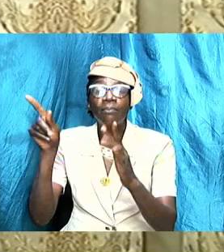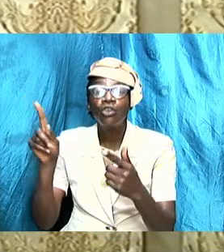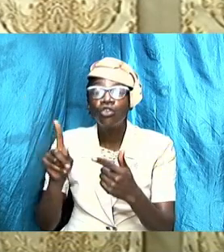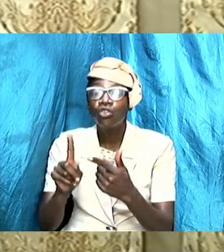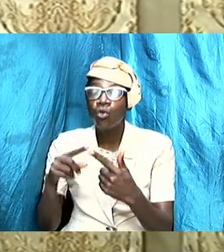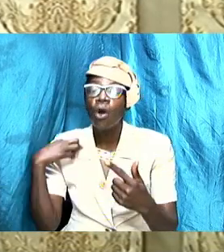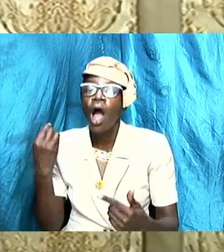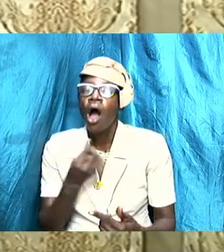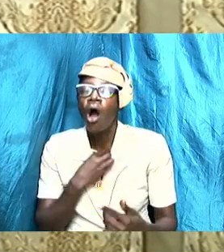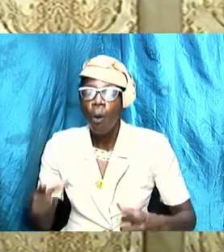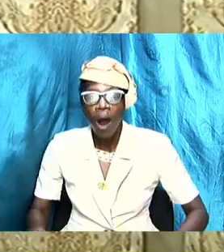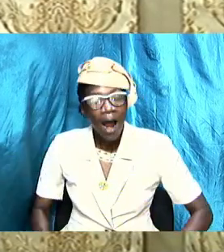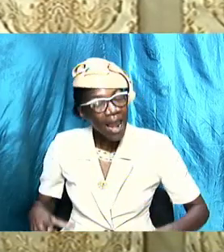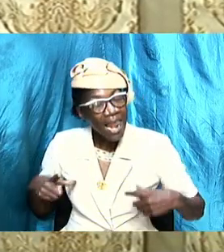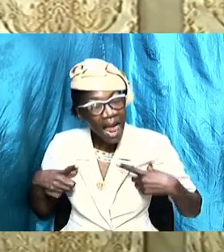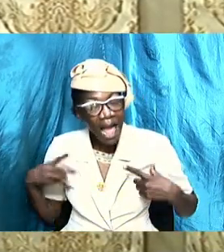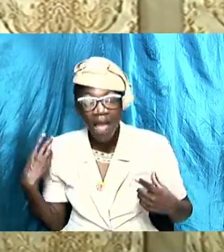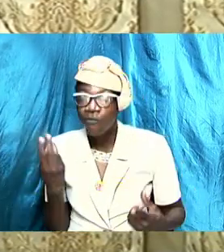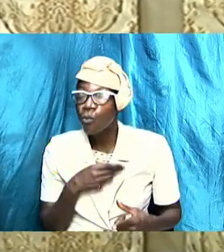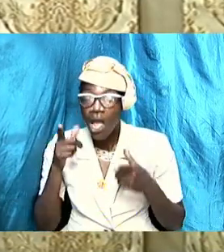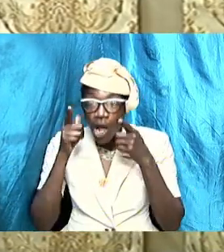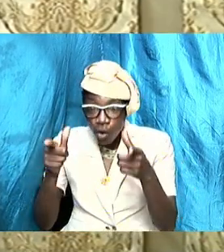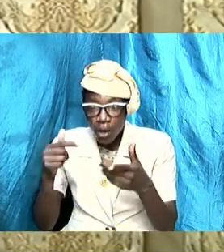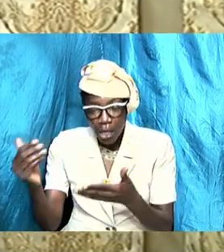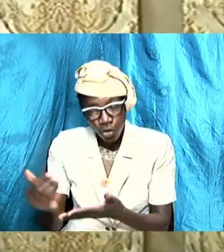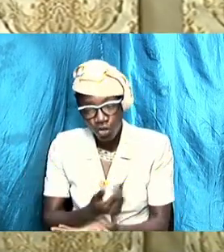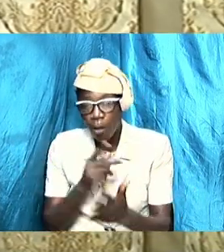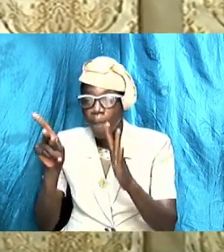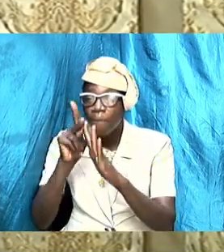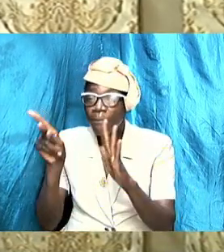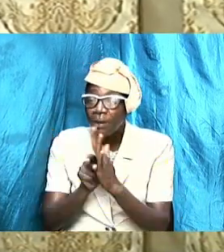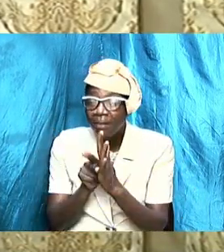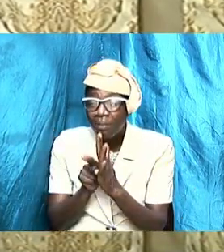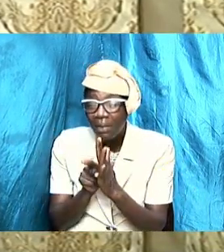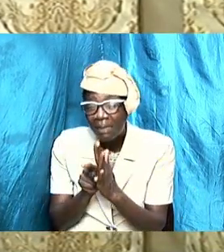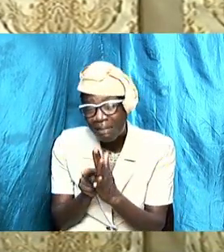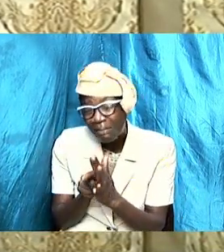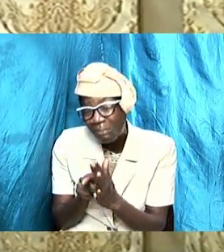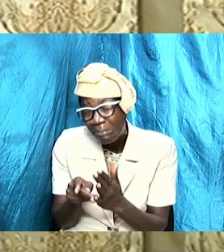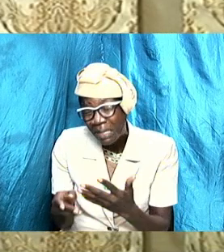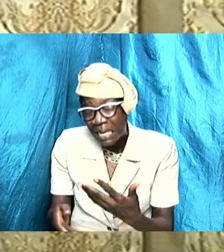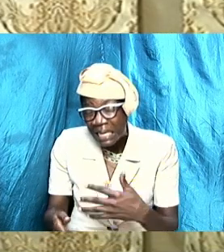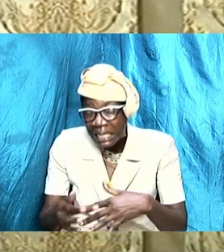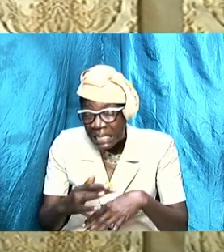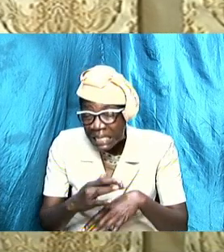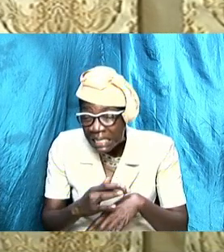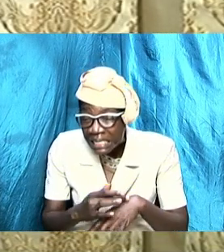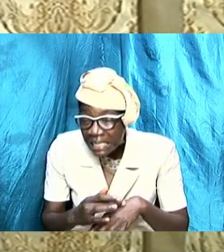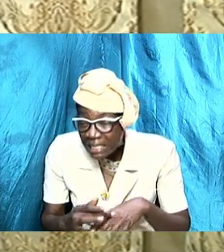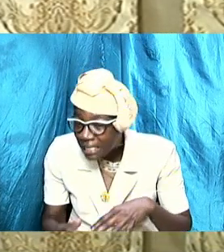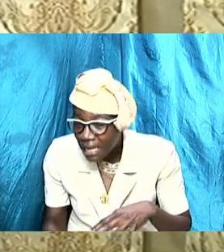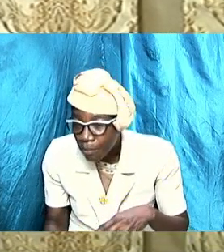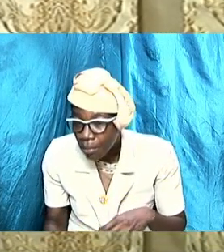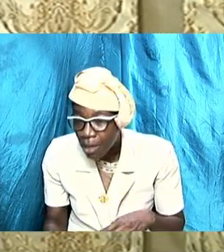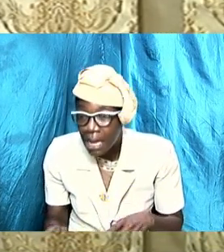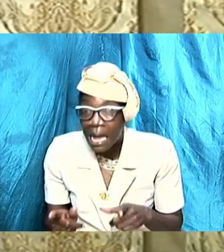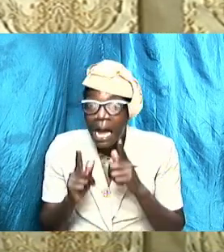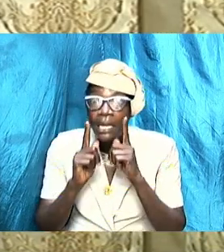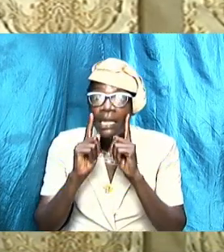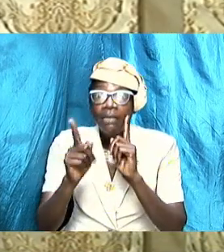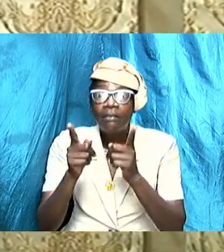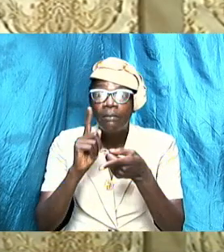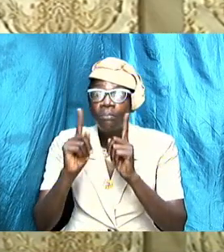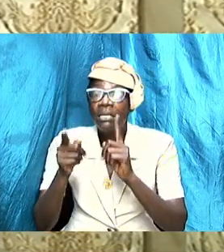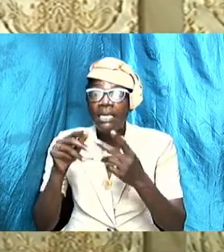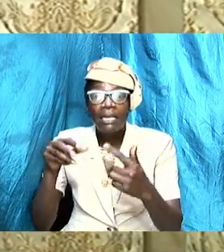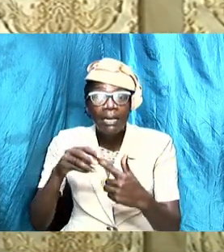And we are going to look at some principles, simple as they are, and they speak specifically and directly